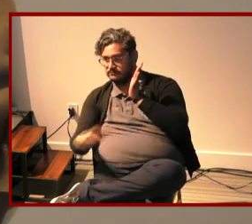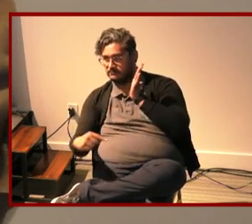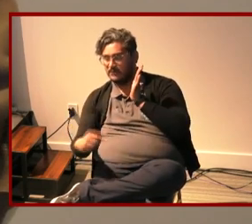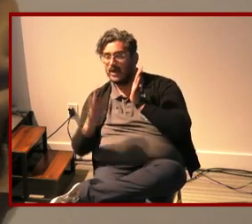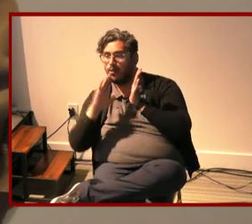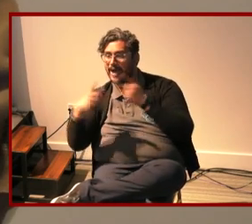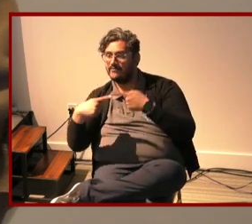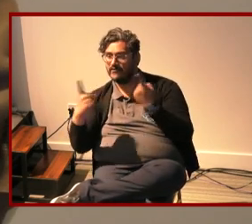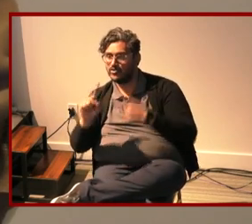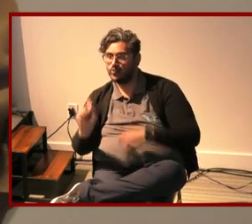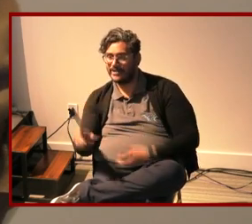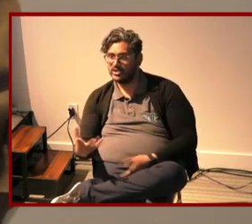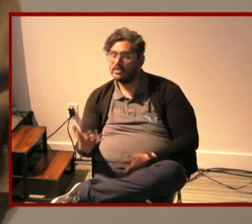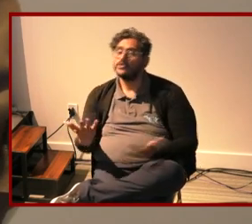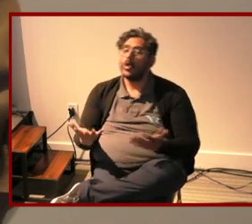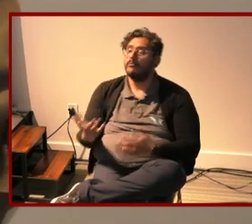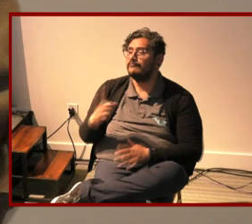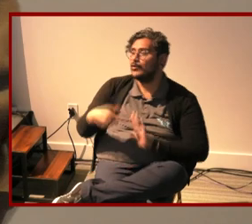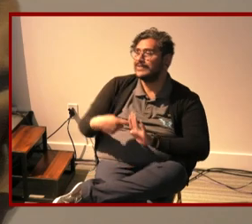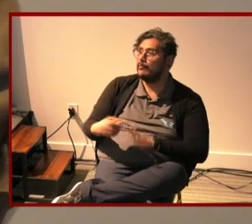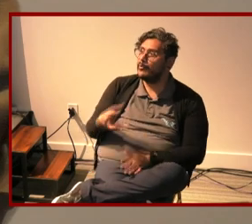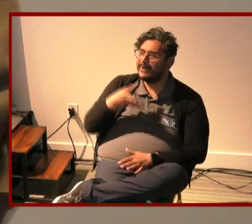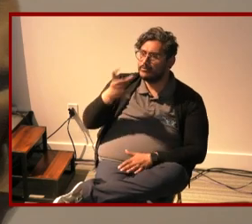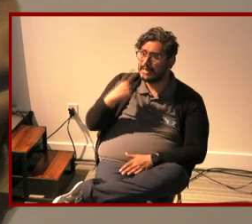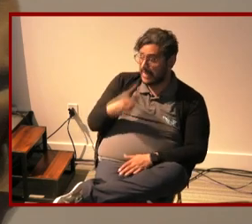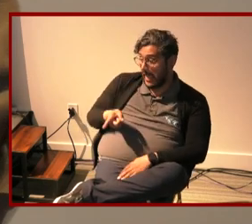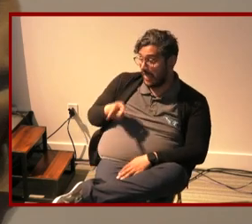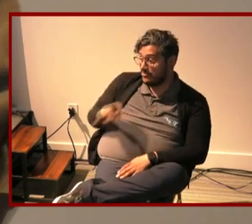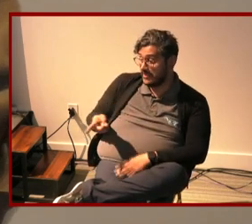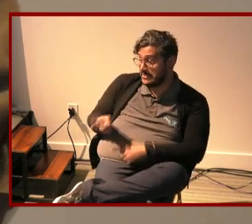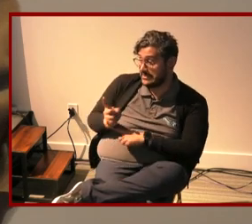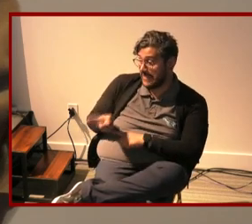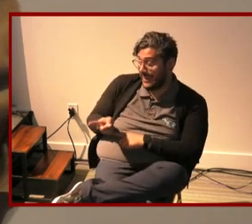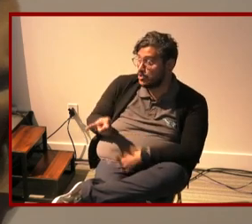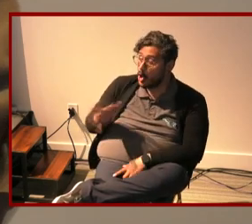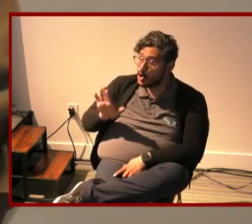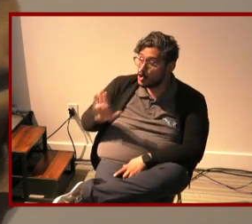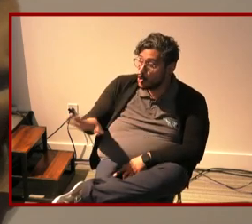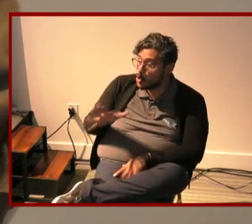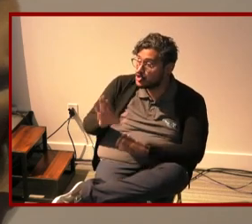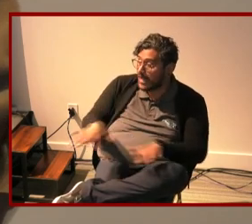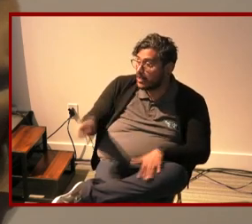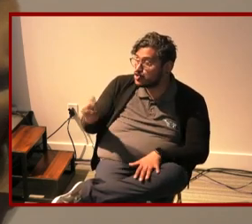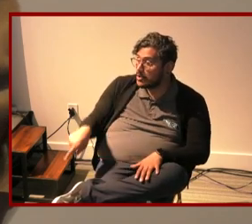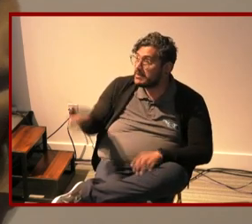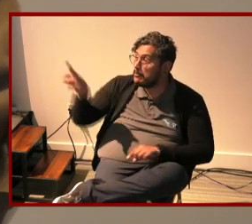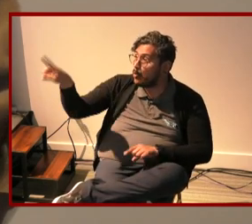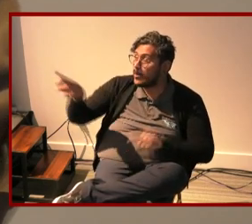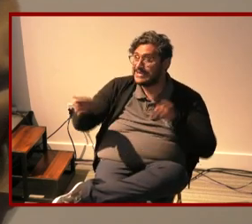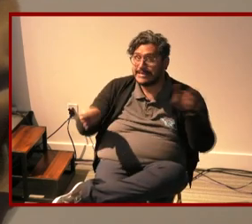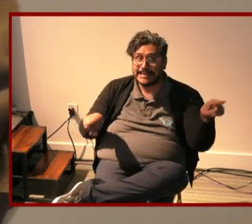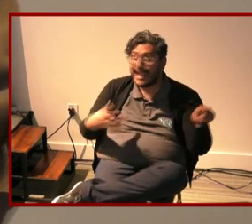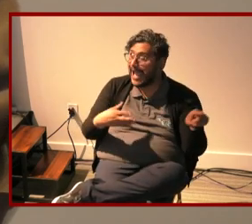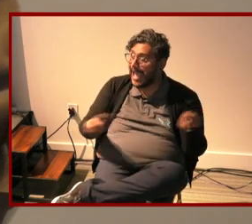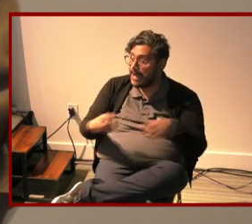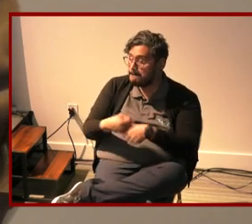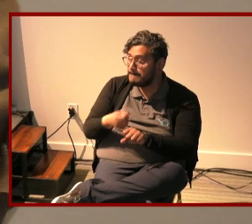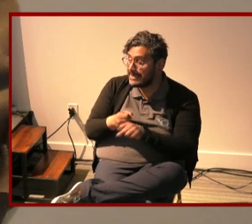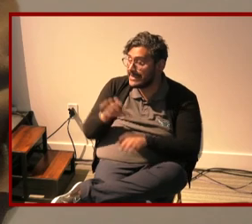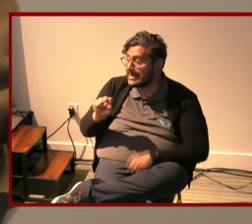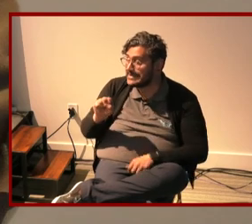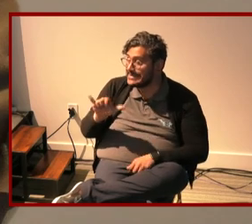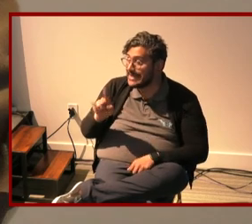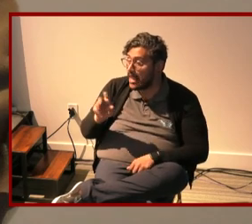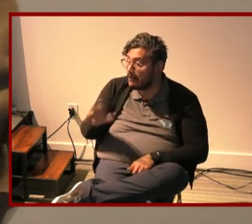of questions so up here it says at this stage your child should be pointing to things and making syllables with their